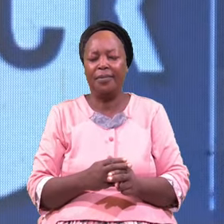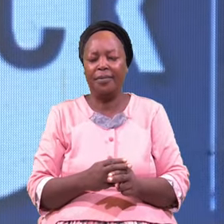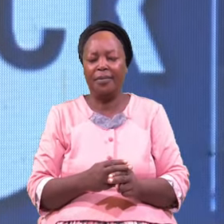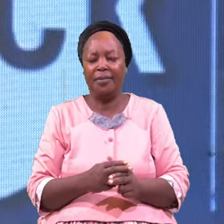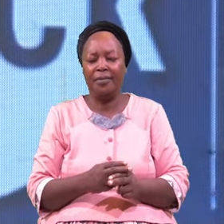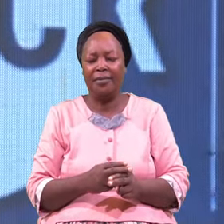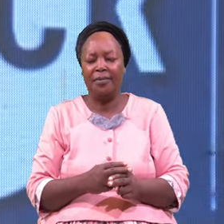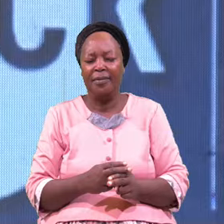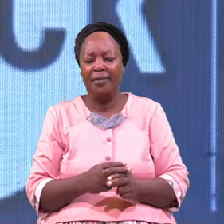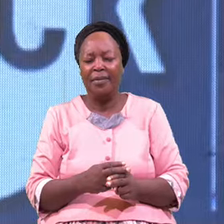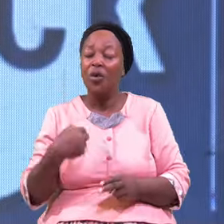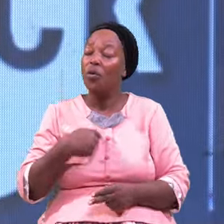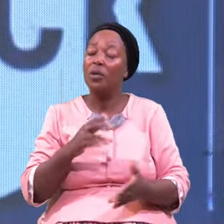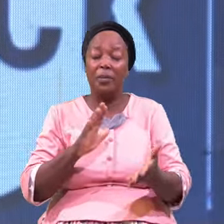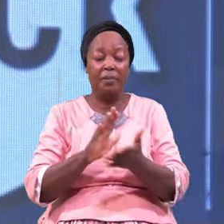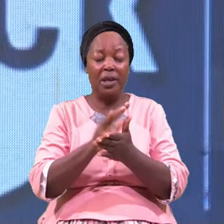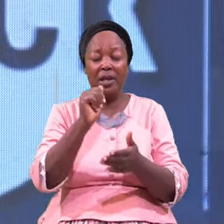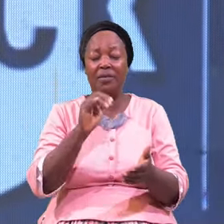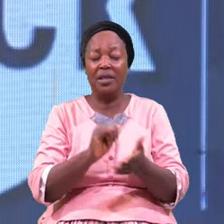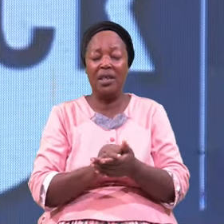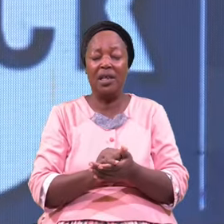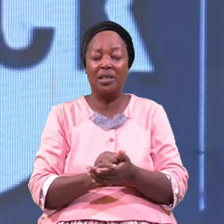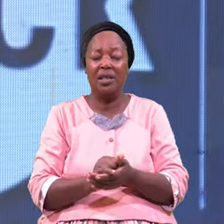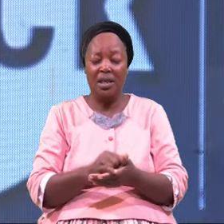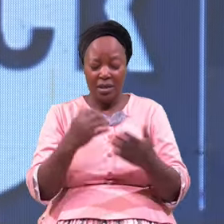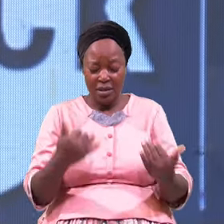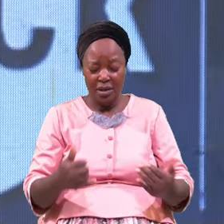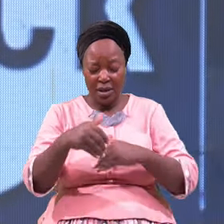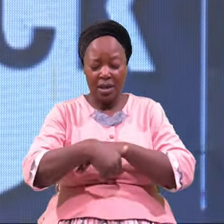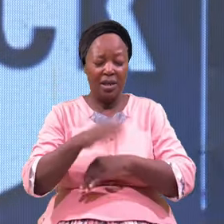We believe that tonight will be a special night